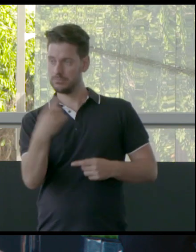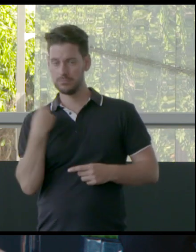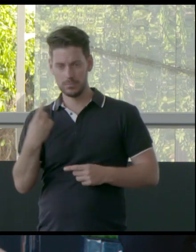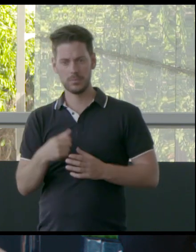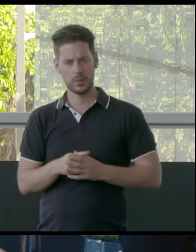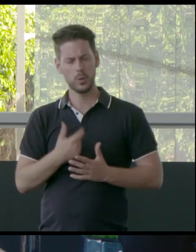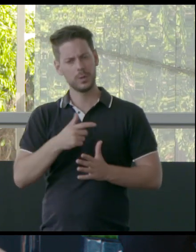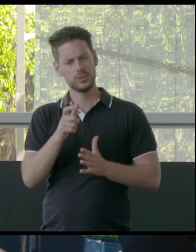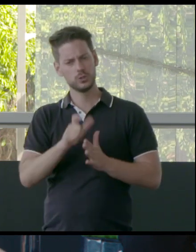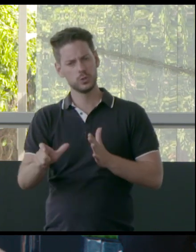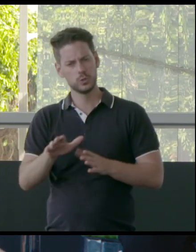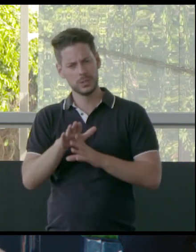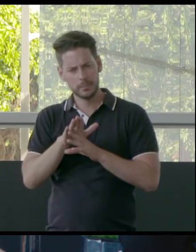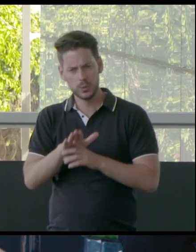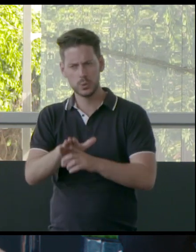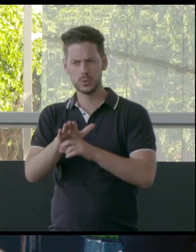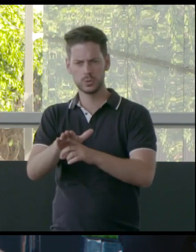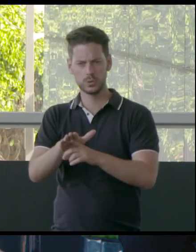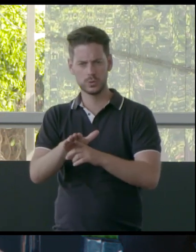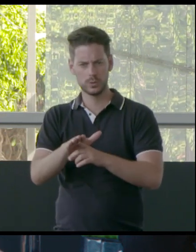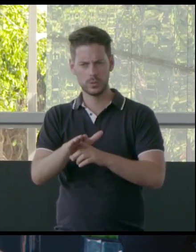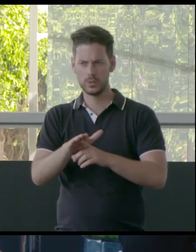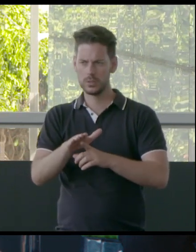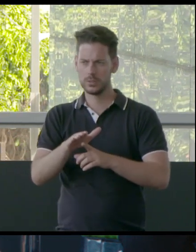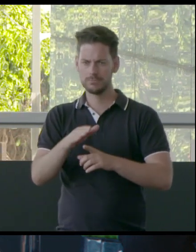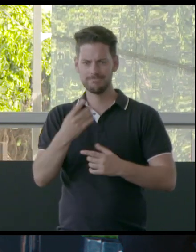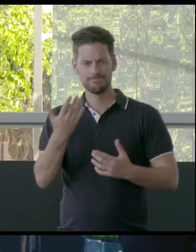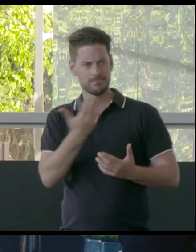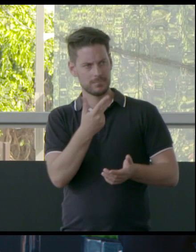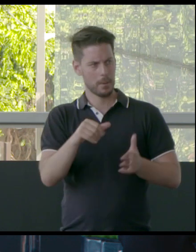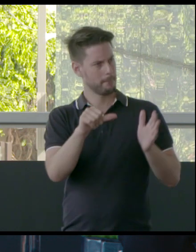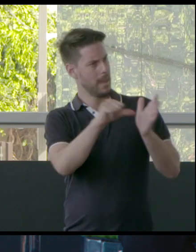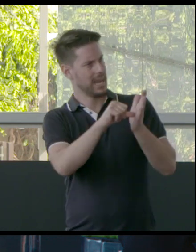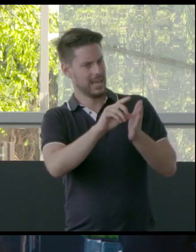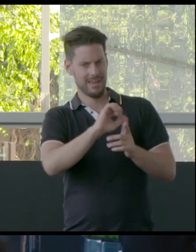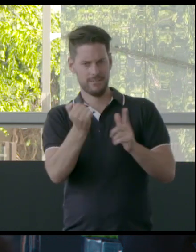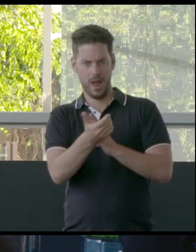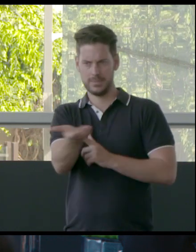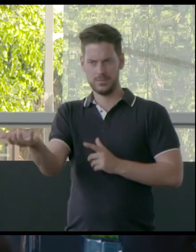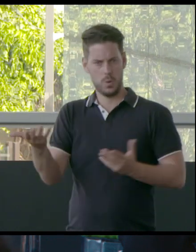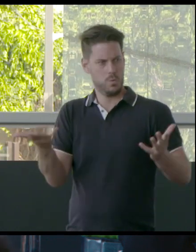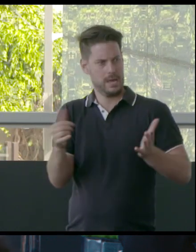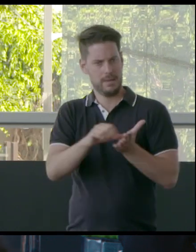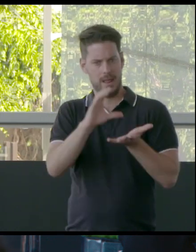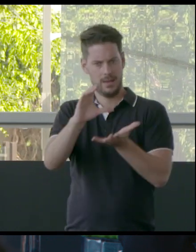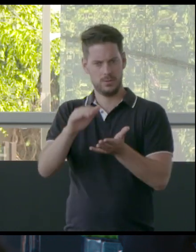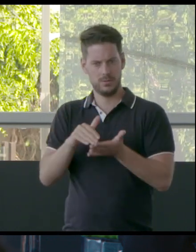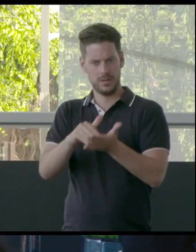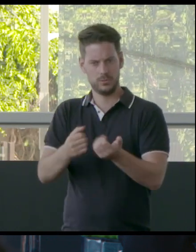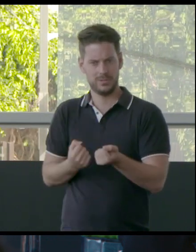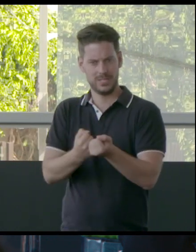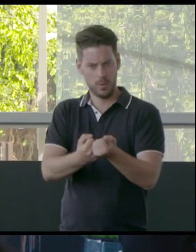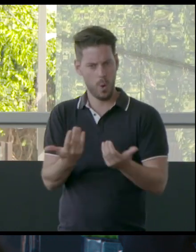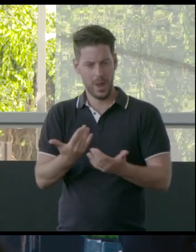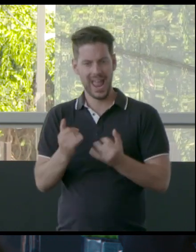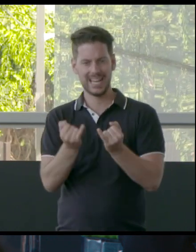do need to push and check. Say, where's the money for the environment within this region? And where's the money for Indigenous